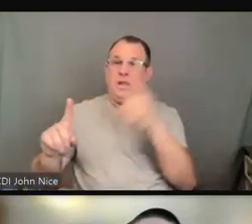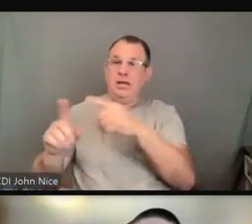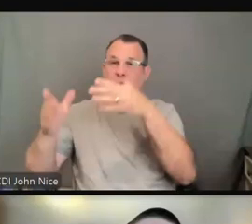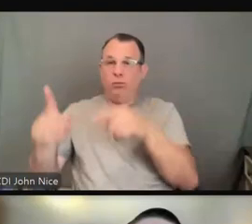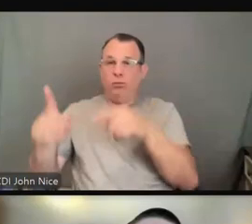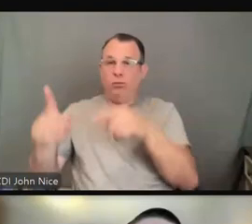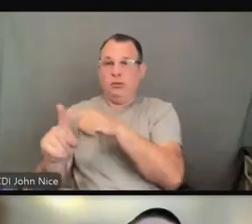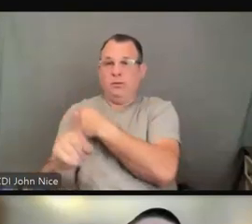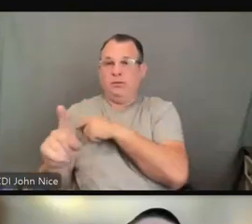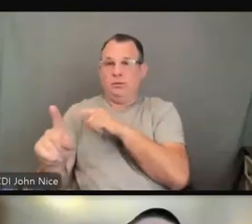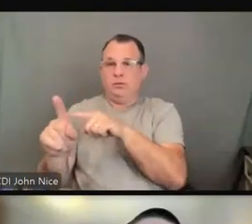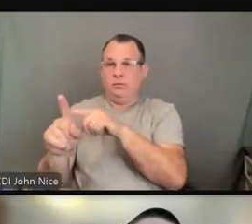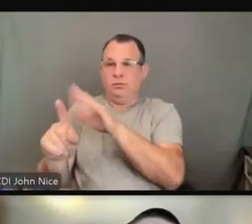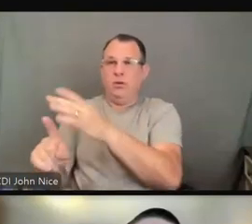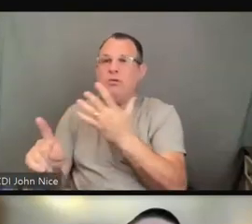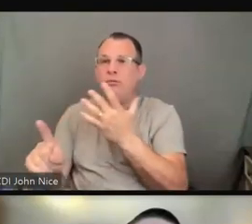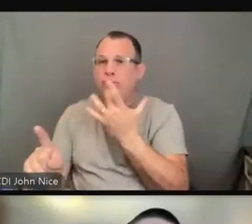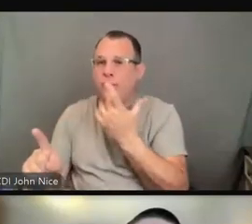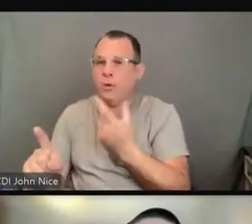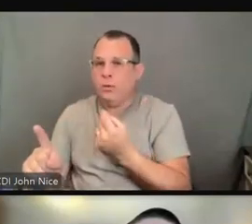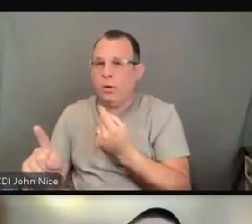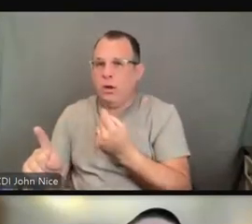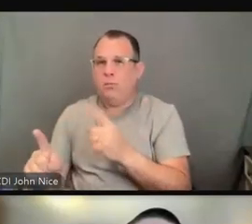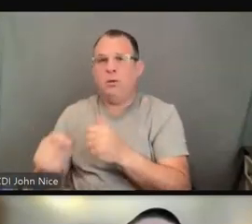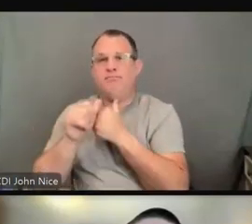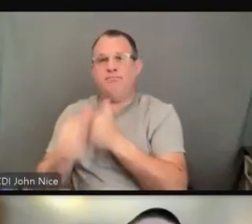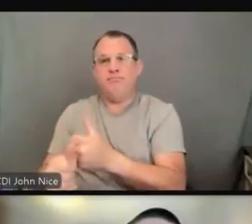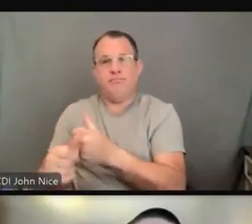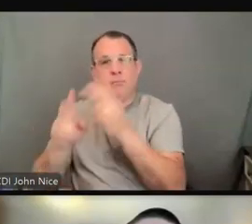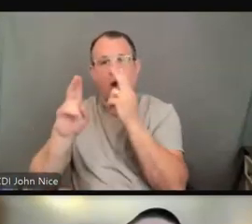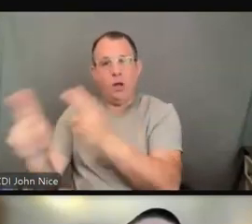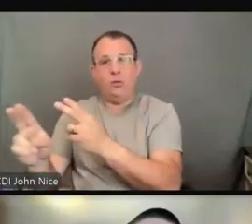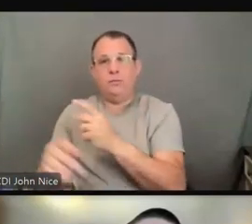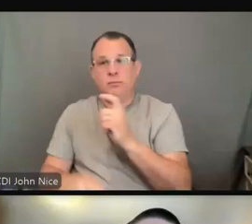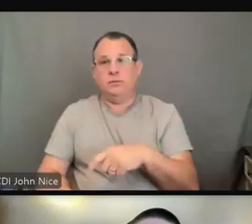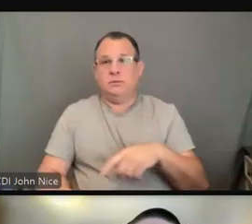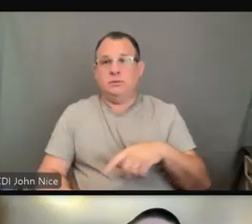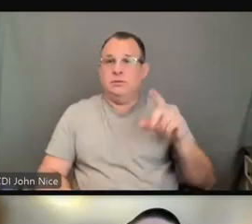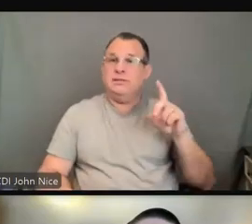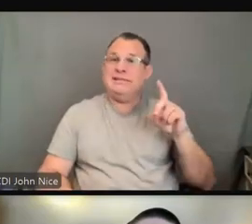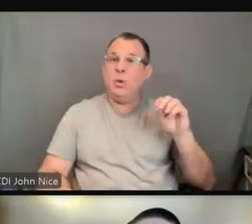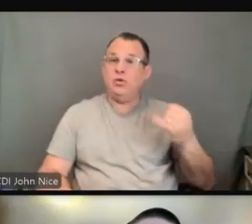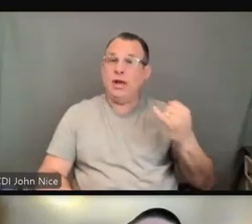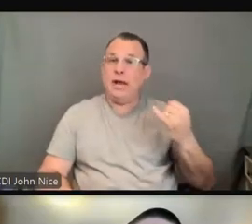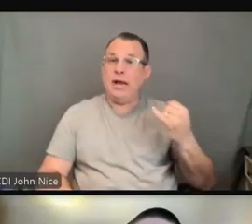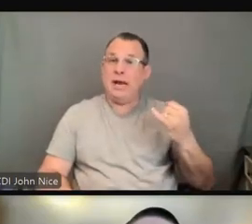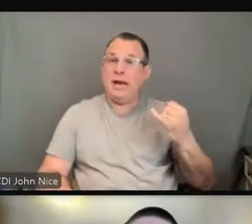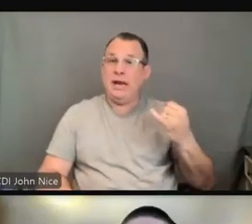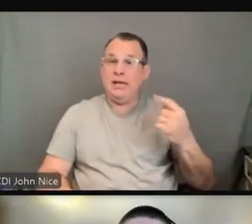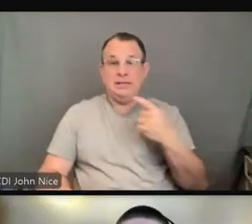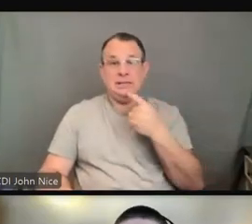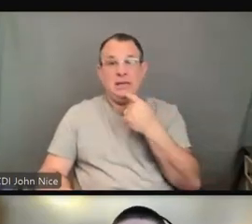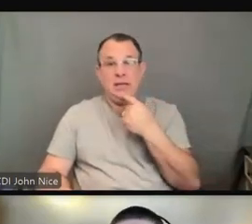The Department of Justice guidance describes this process of asking the patient as an assessment